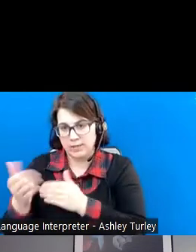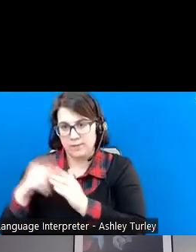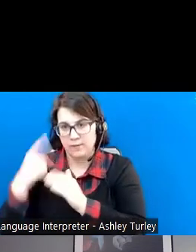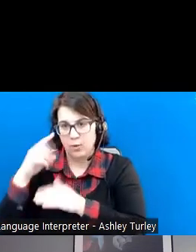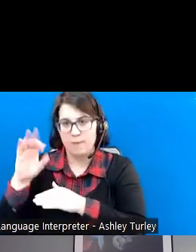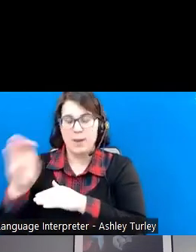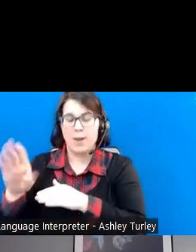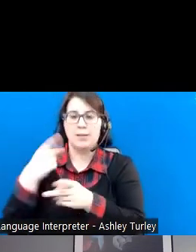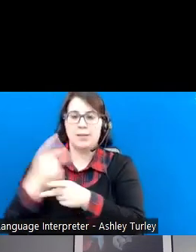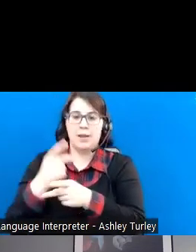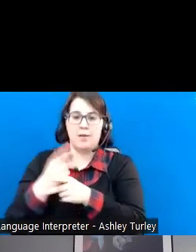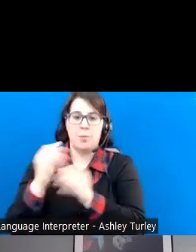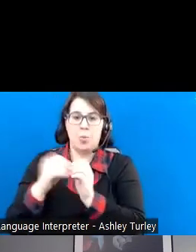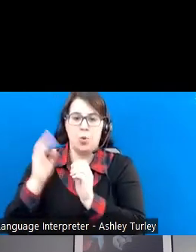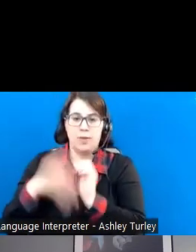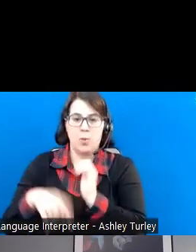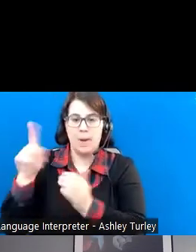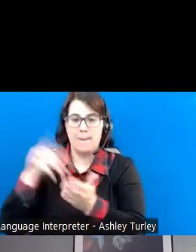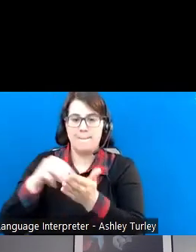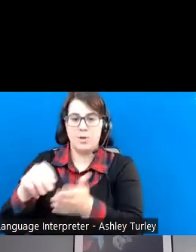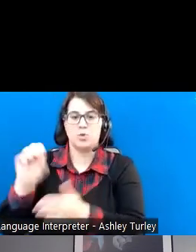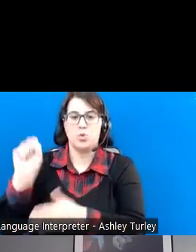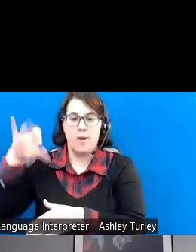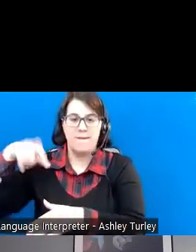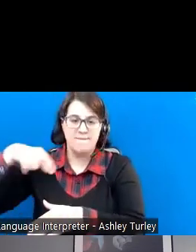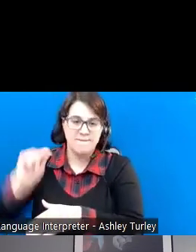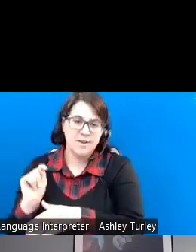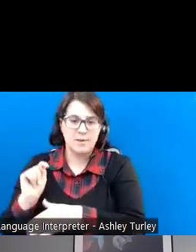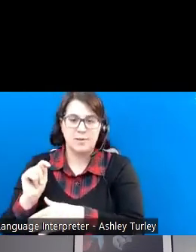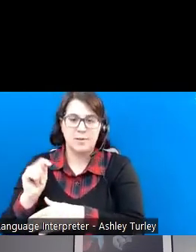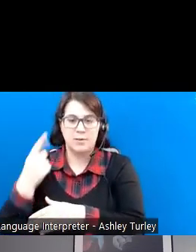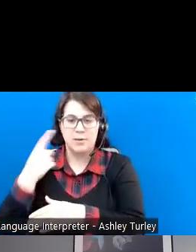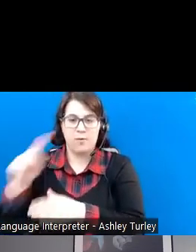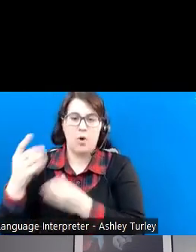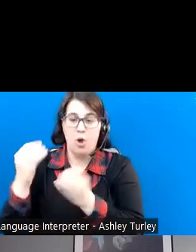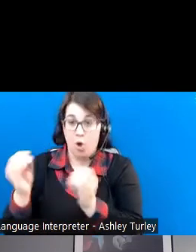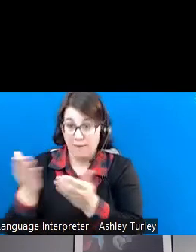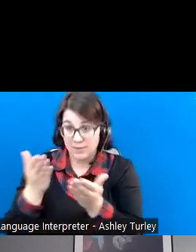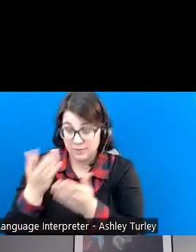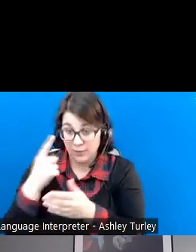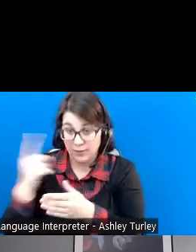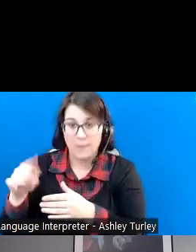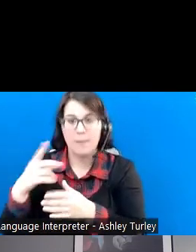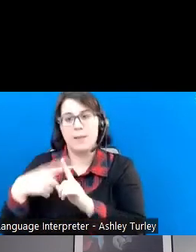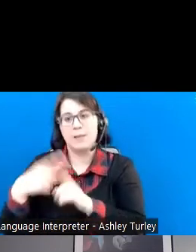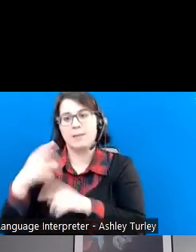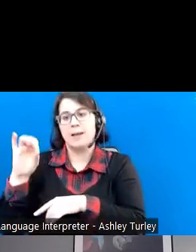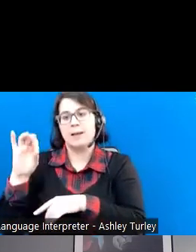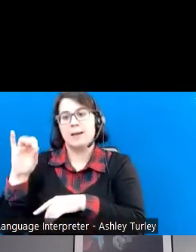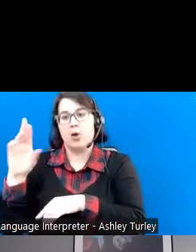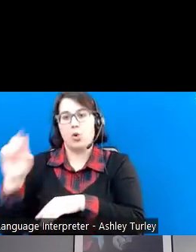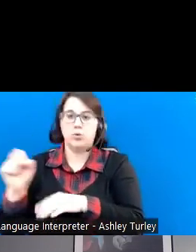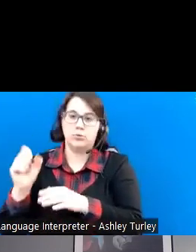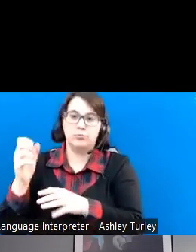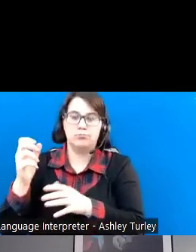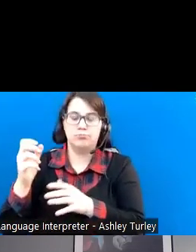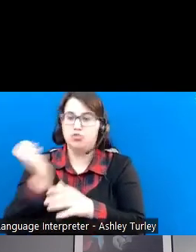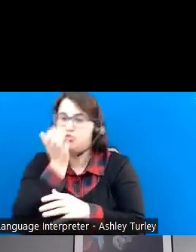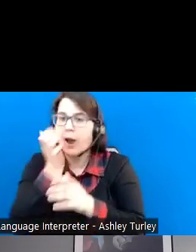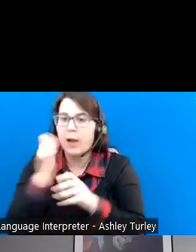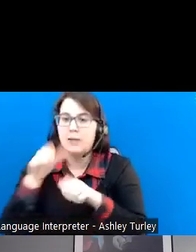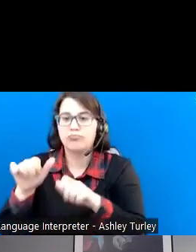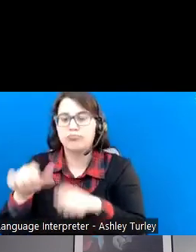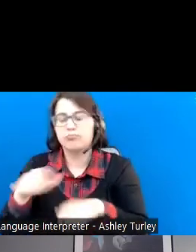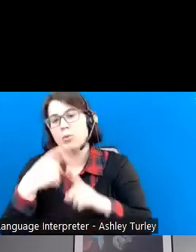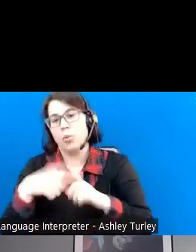office area for them and over 90 acres. We're mowing grass, landscaping, trimming trees. They even have one of those